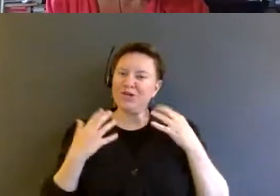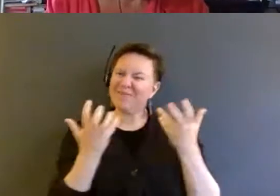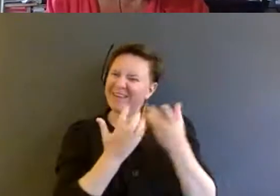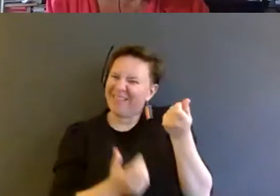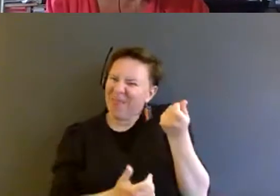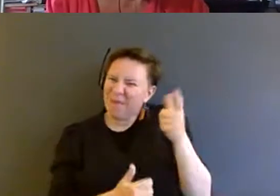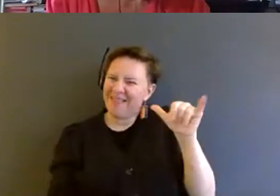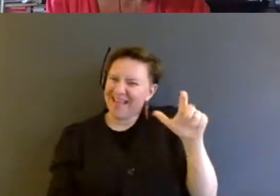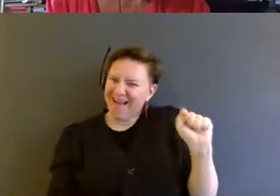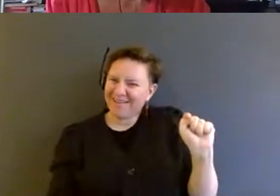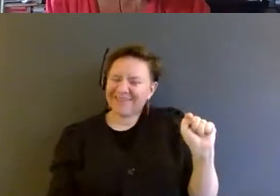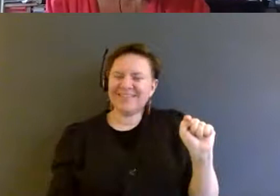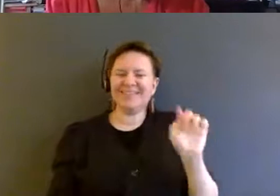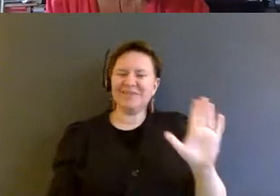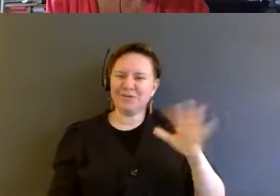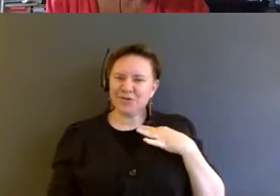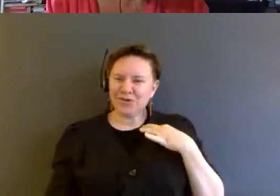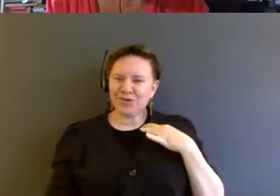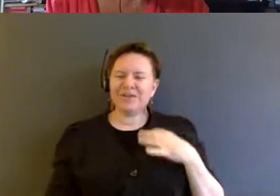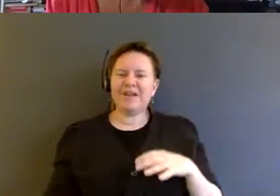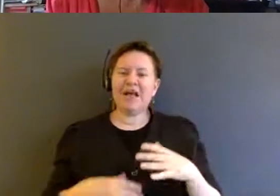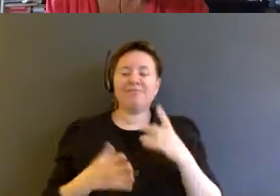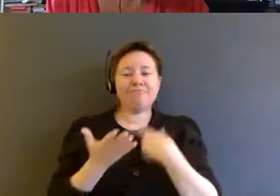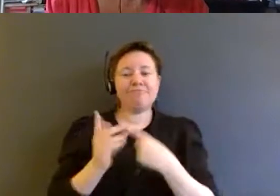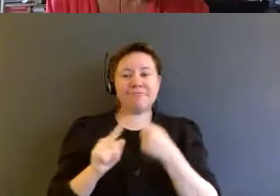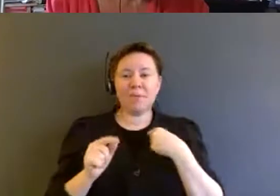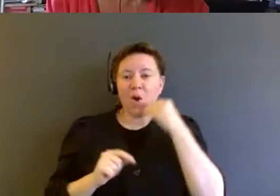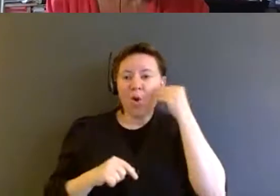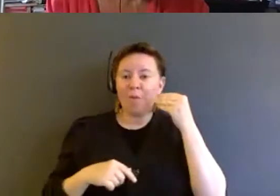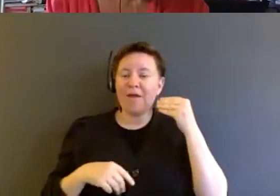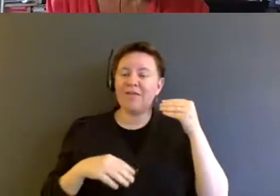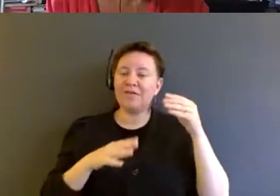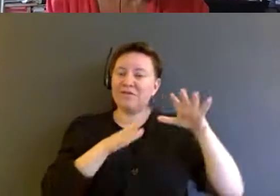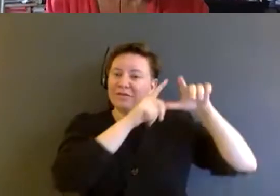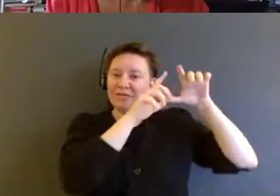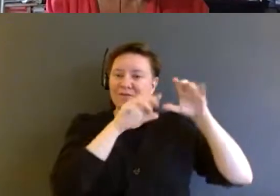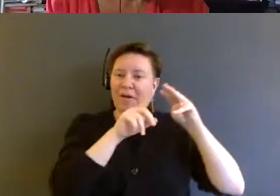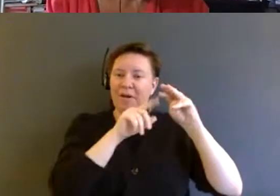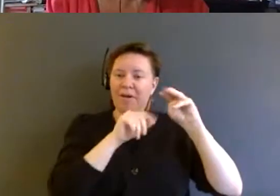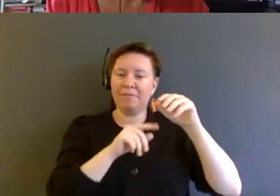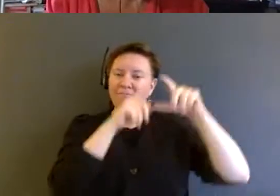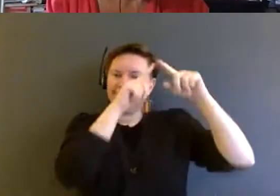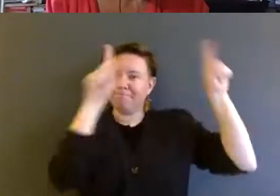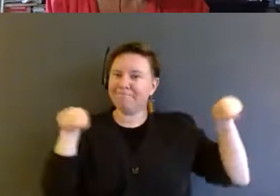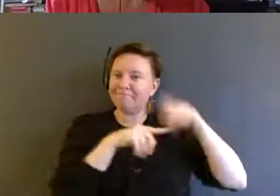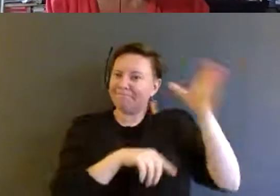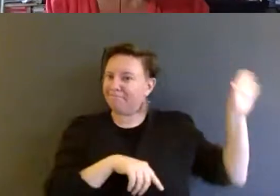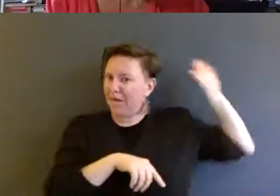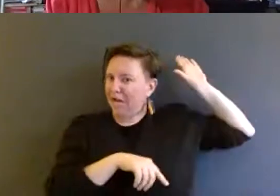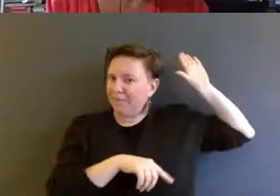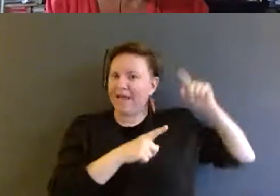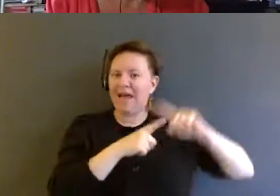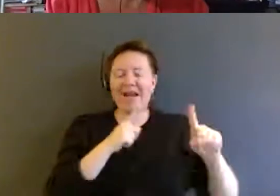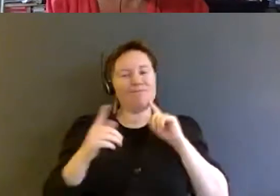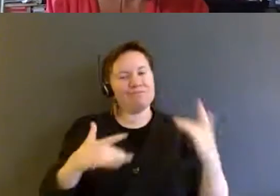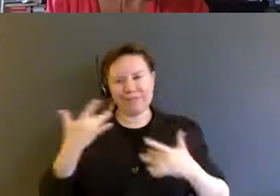yeah, I'm talking to you all from my home and there's a map of the watershed I live in behind me on the wall. And I'm so excited to be at this event.